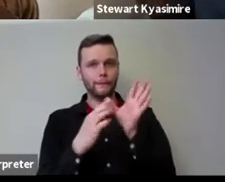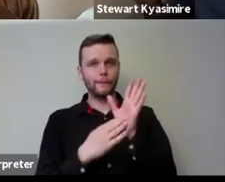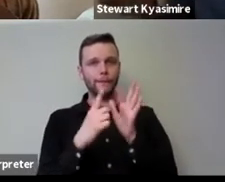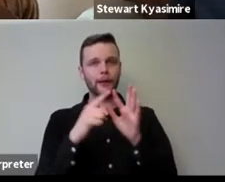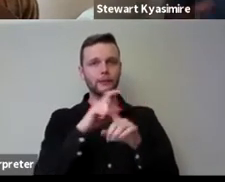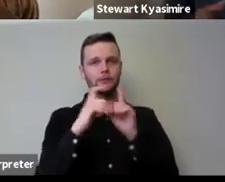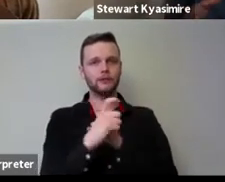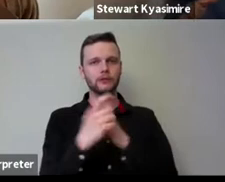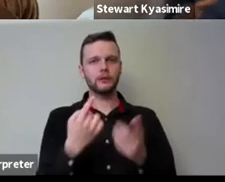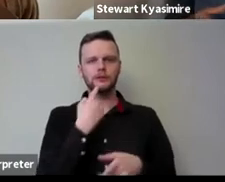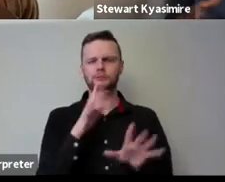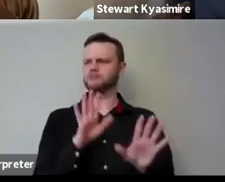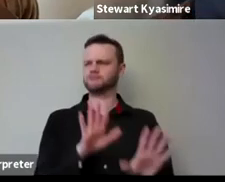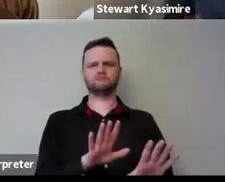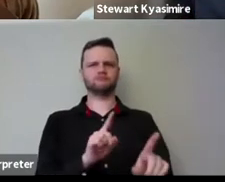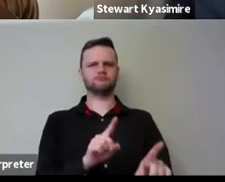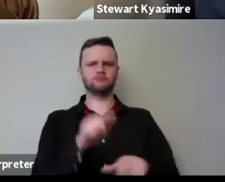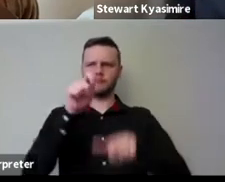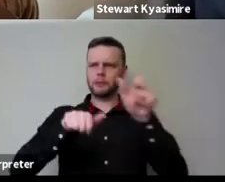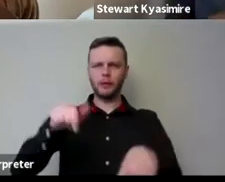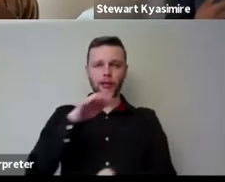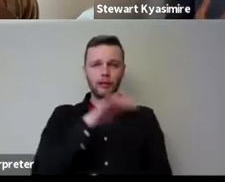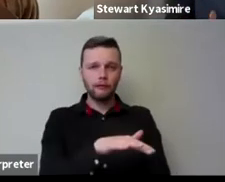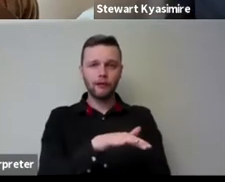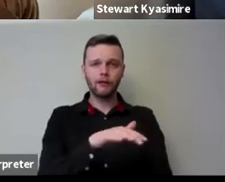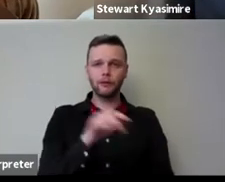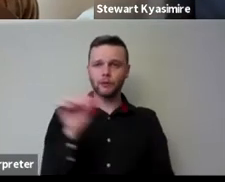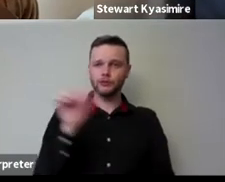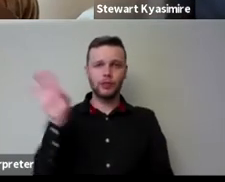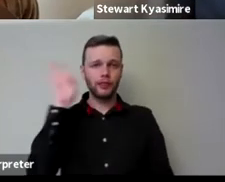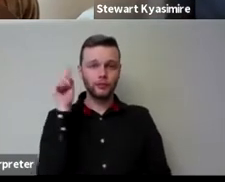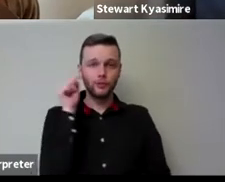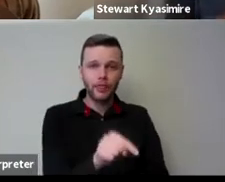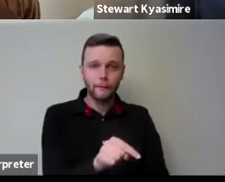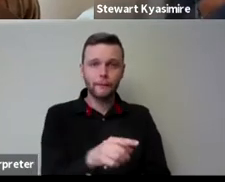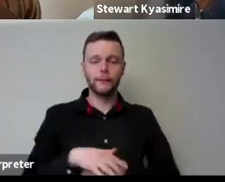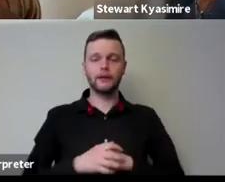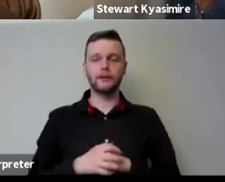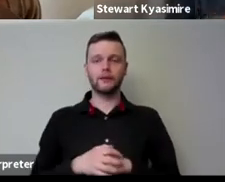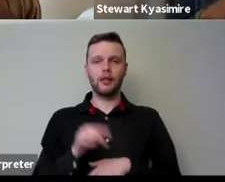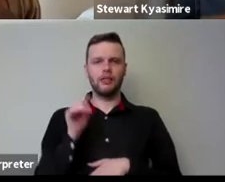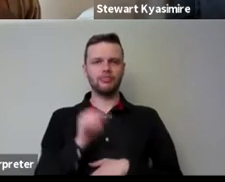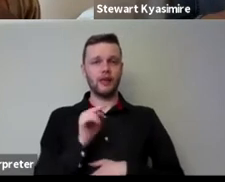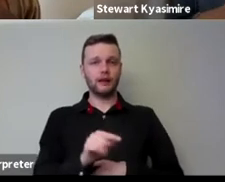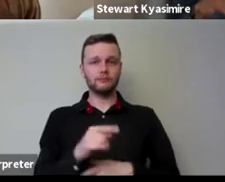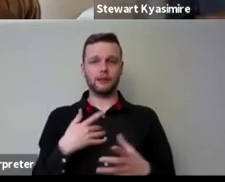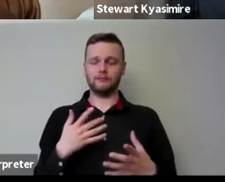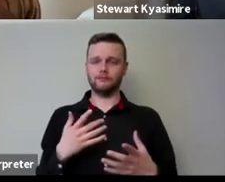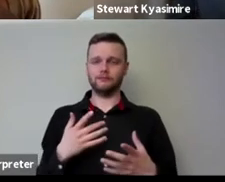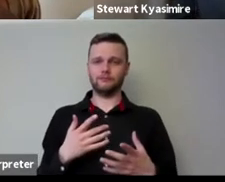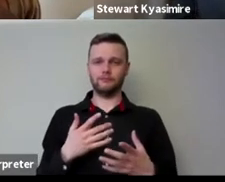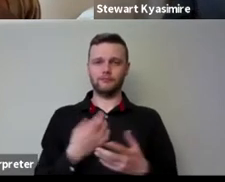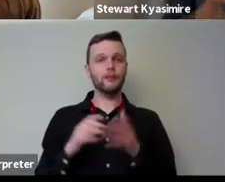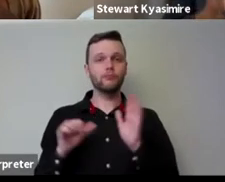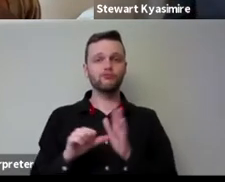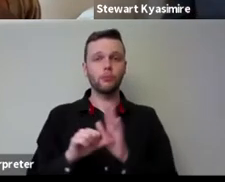wait hold on a minute these people are here they're over there we should be listening to them now that has that has been the problem